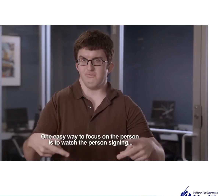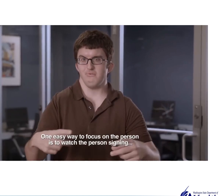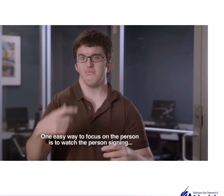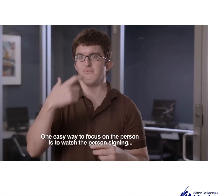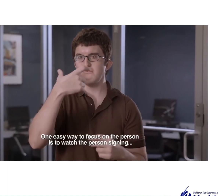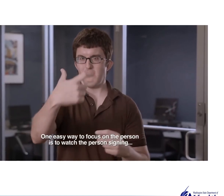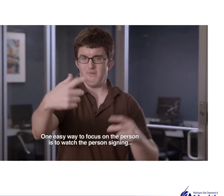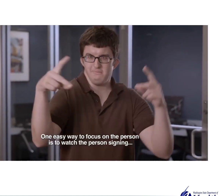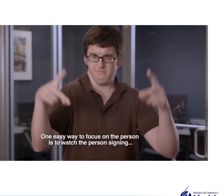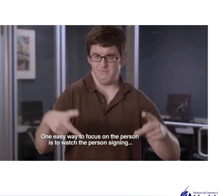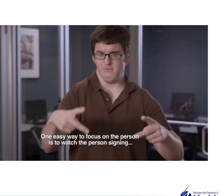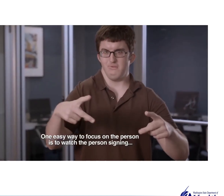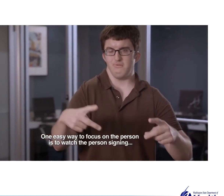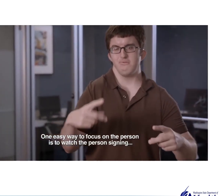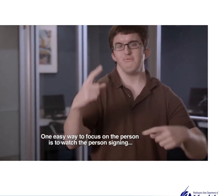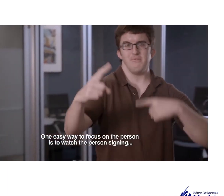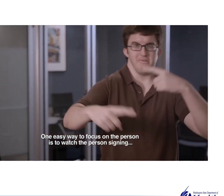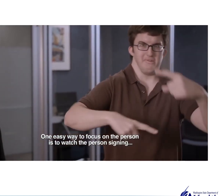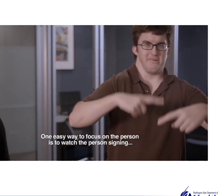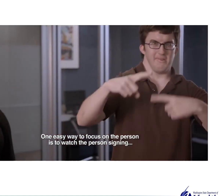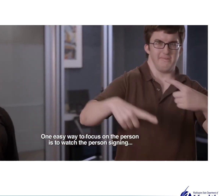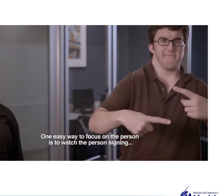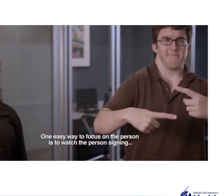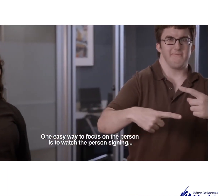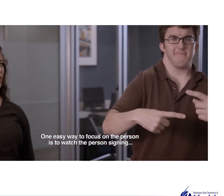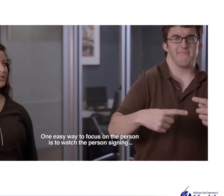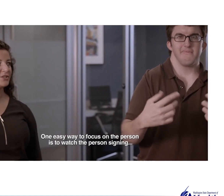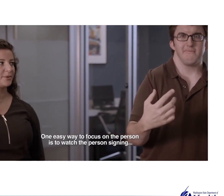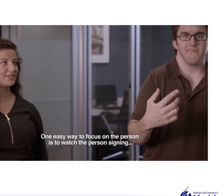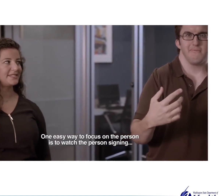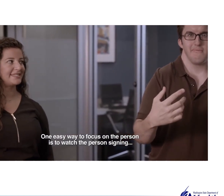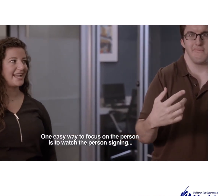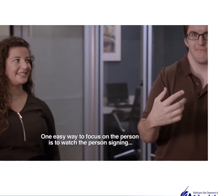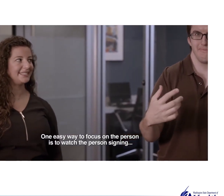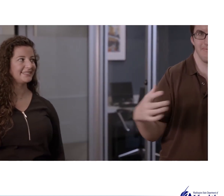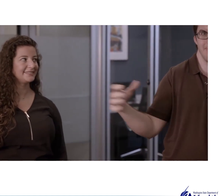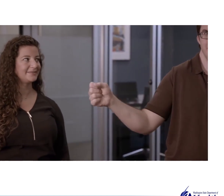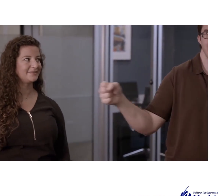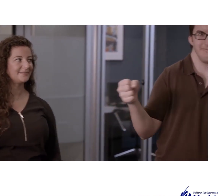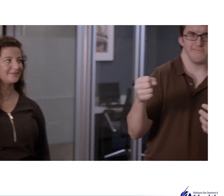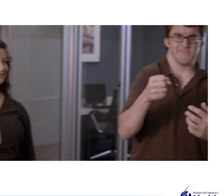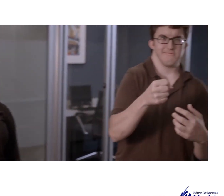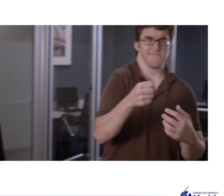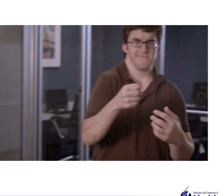One easy way to focus on the person is to watch the person signing,